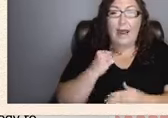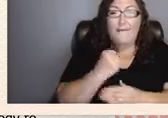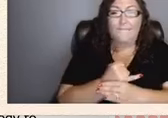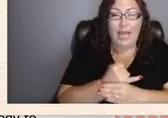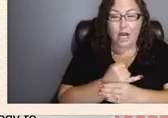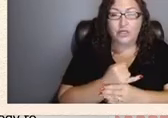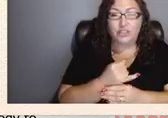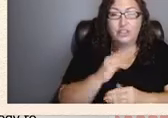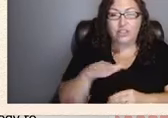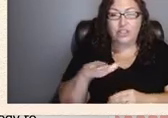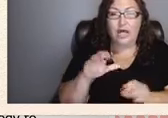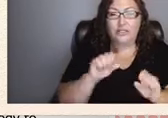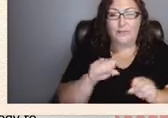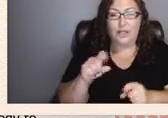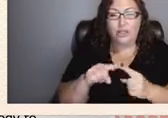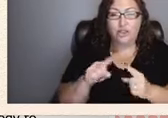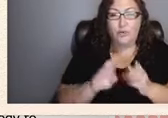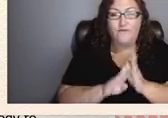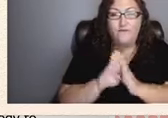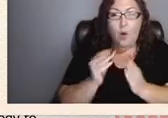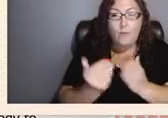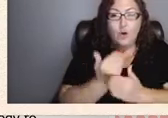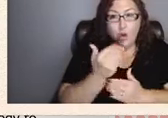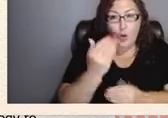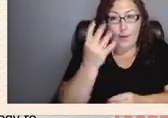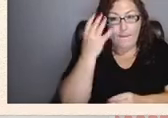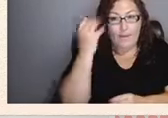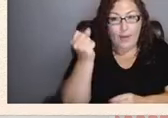which affects their ability to learn